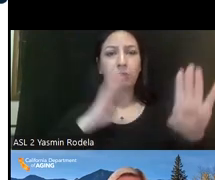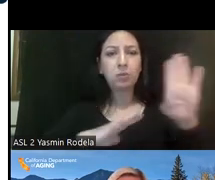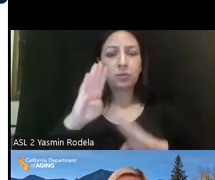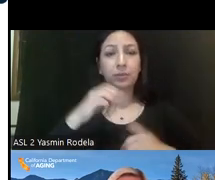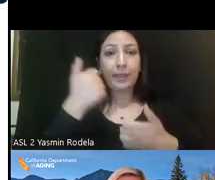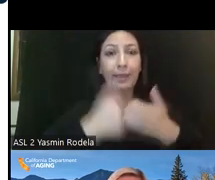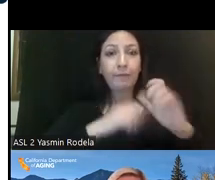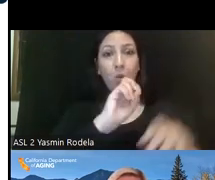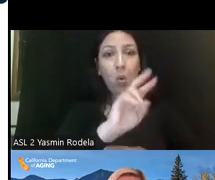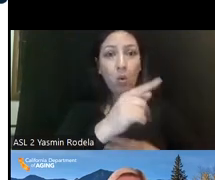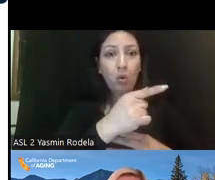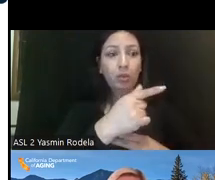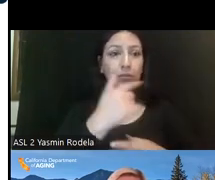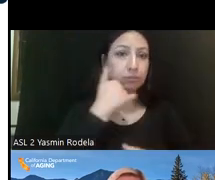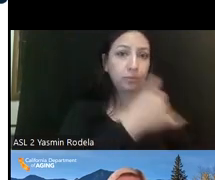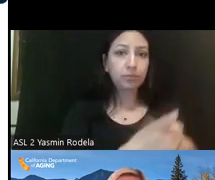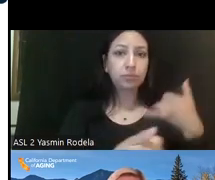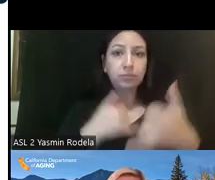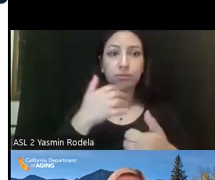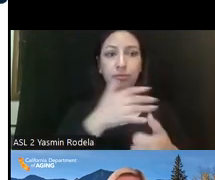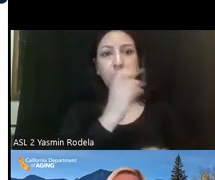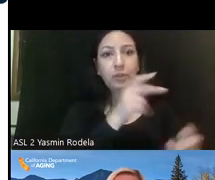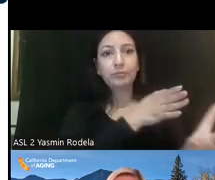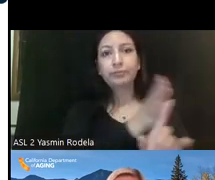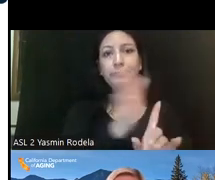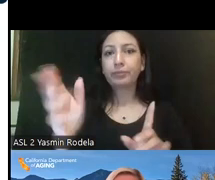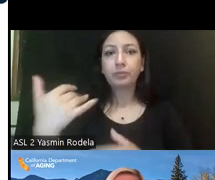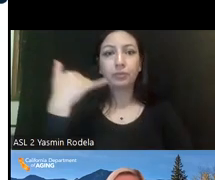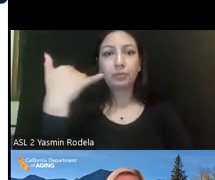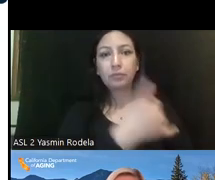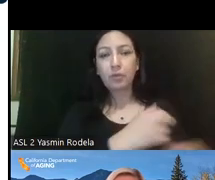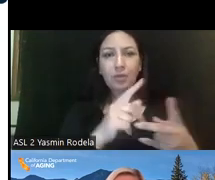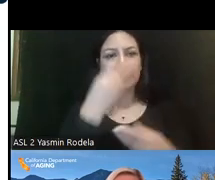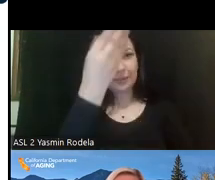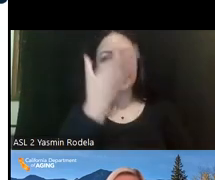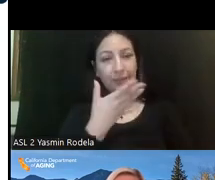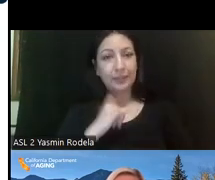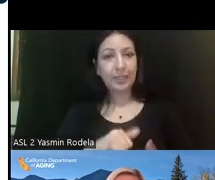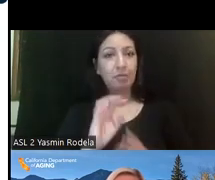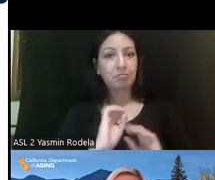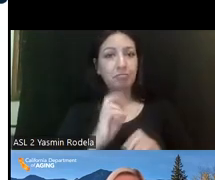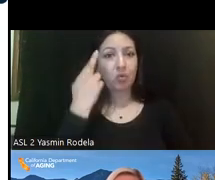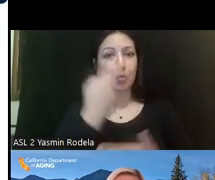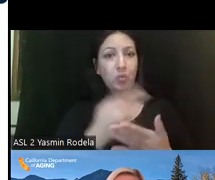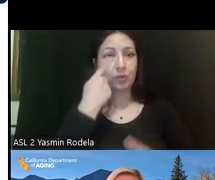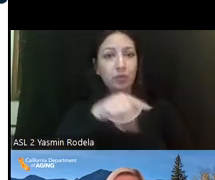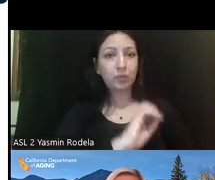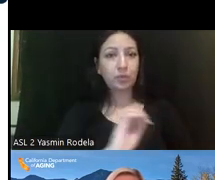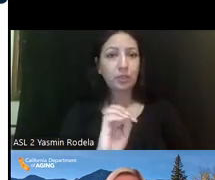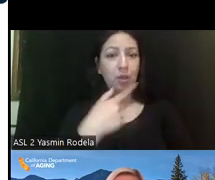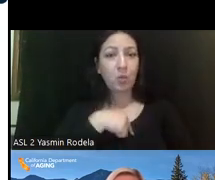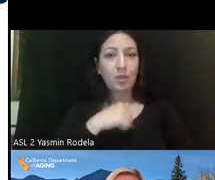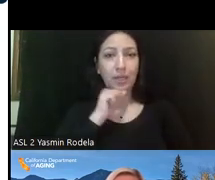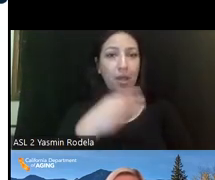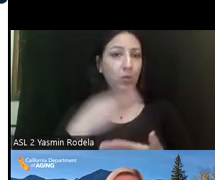Every organization we call sends us somewhere else or tells us there are no resources for you. We're not either